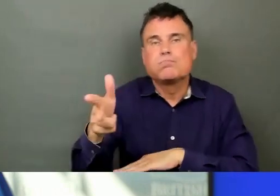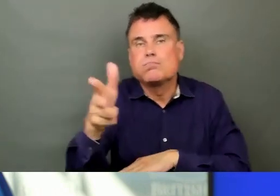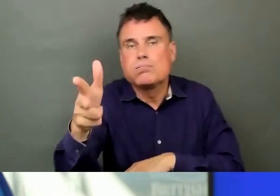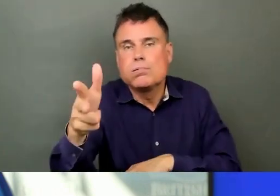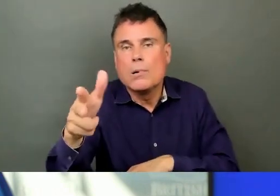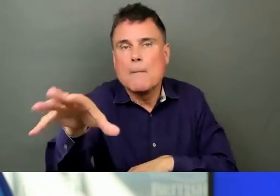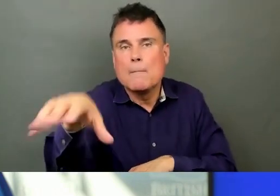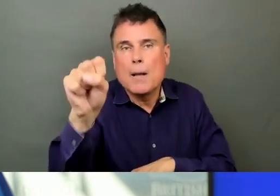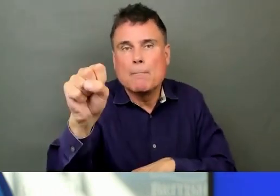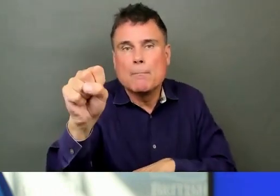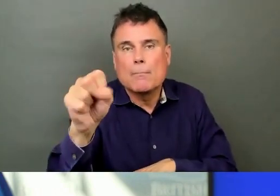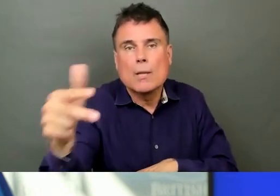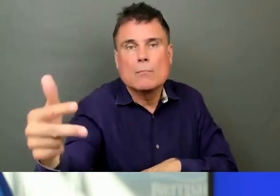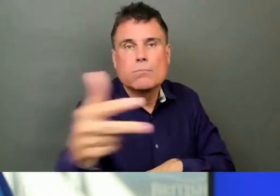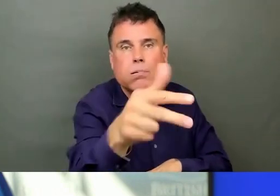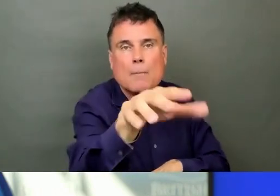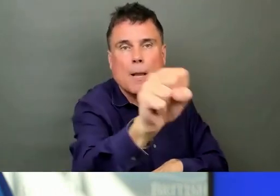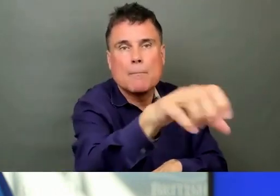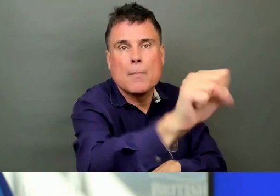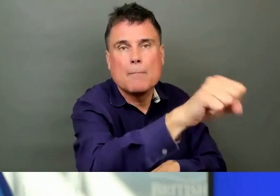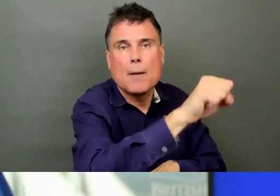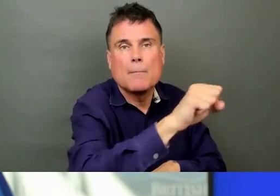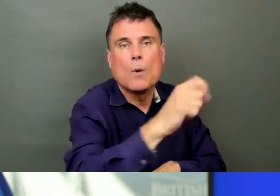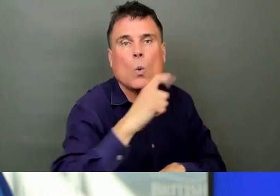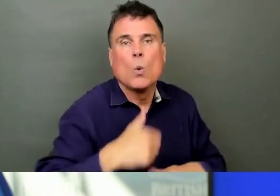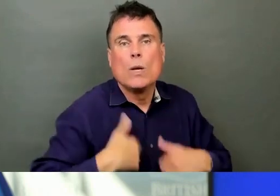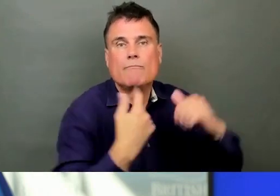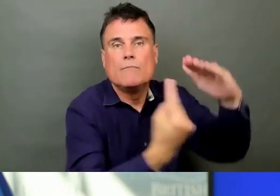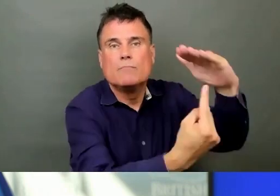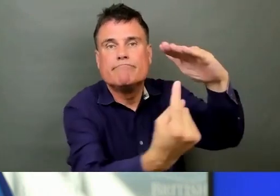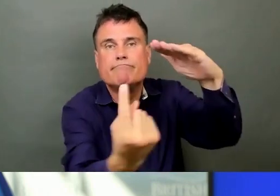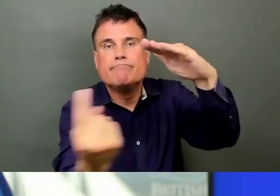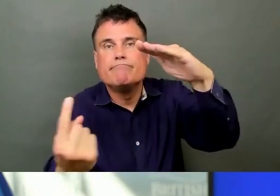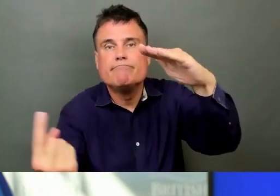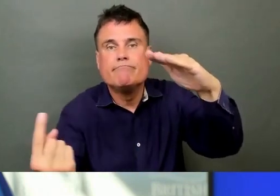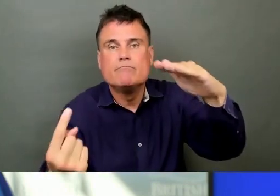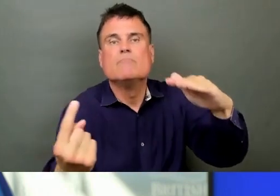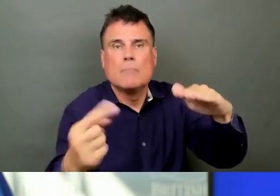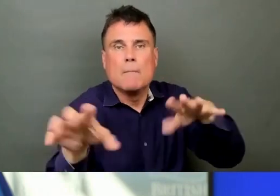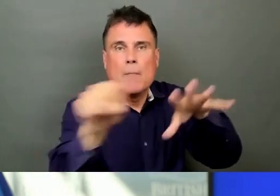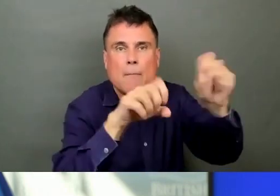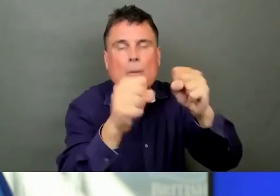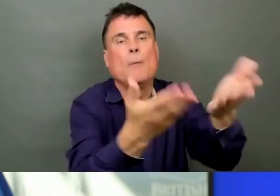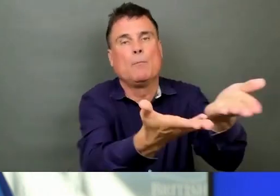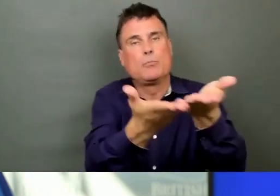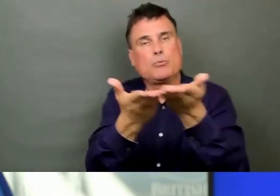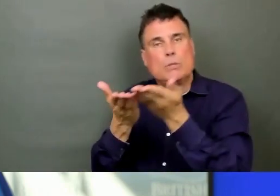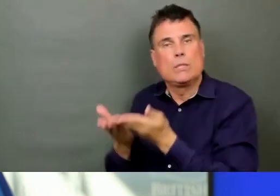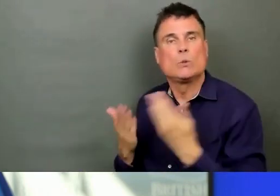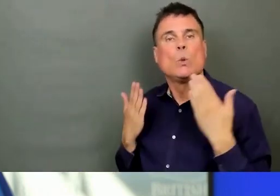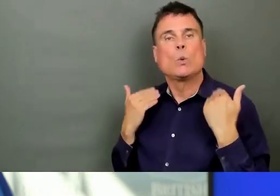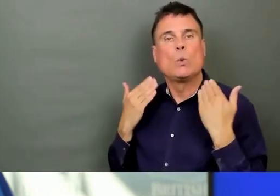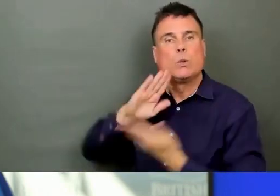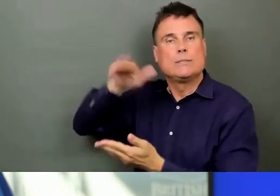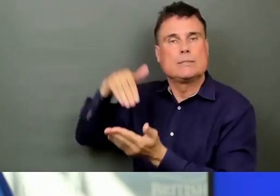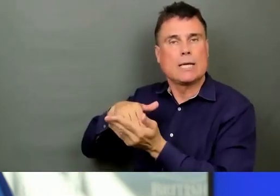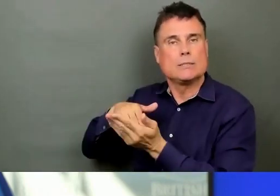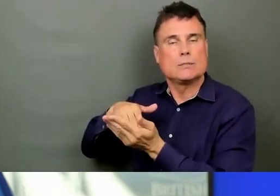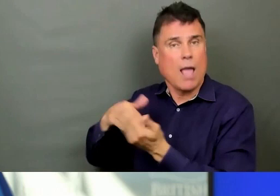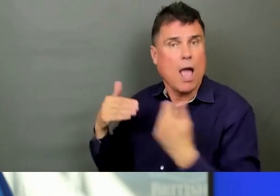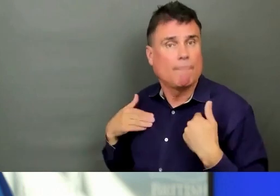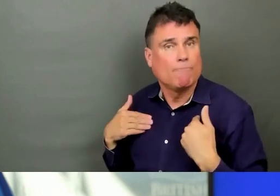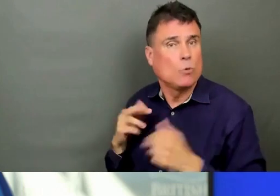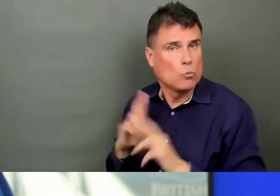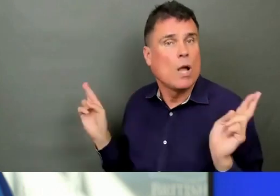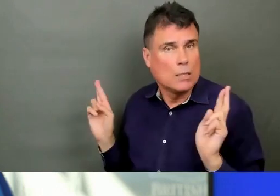not a lesson, one of the lessons I think of all heatwaves, and in particular the last one is that, yes, people who